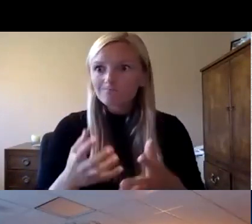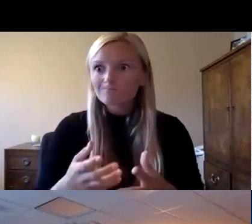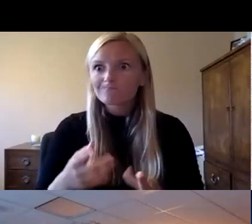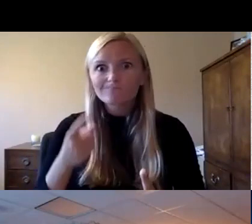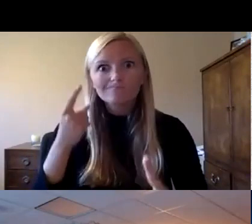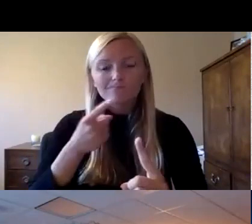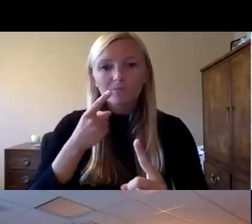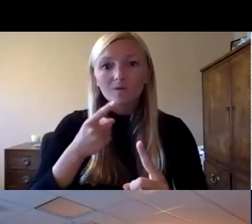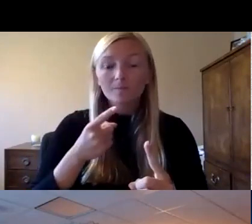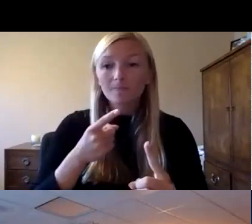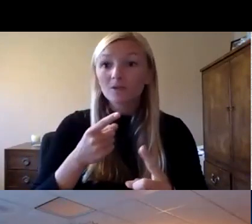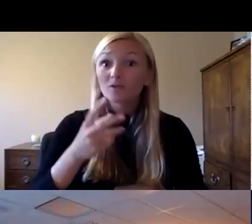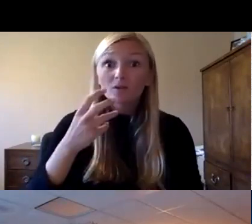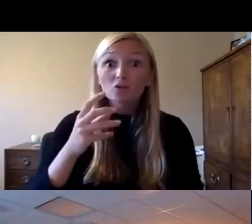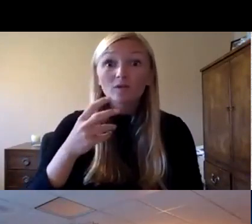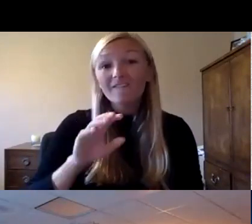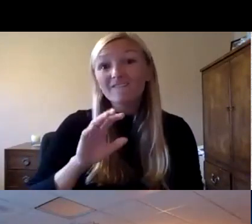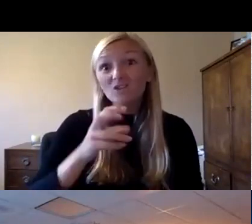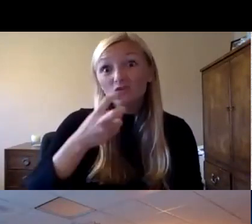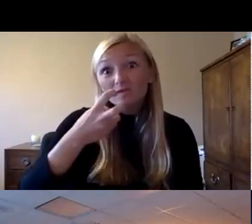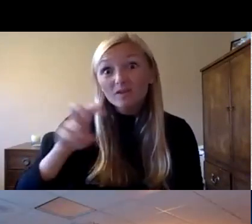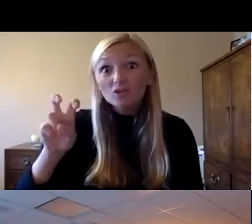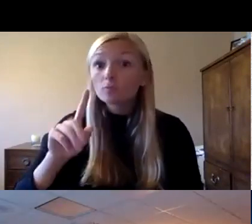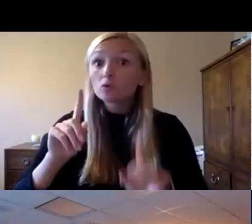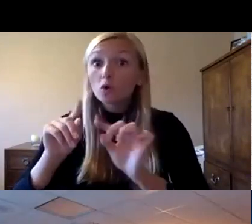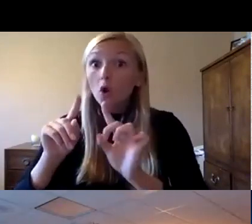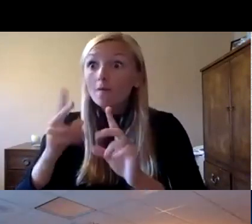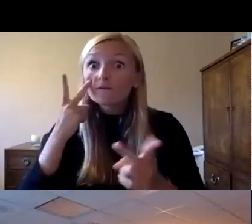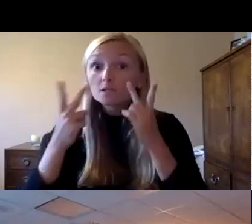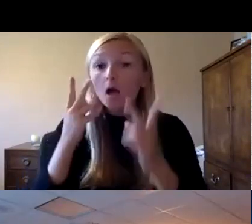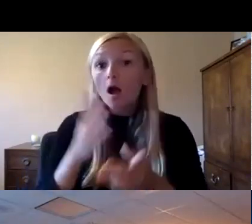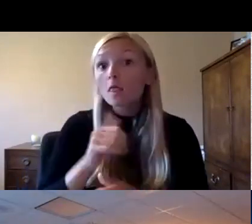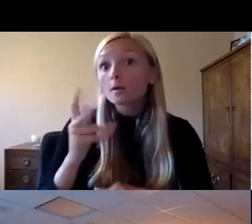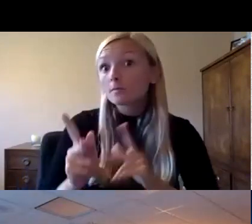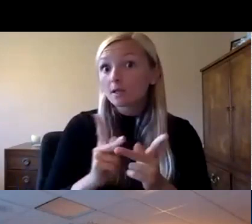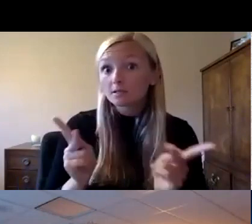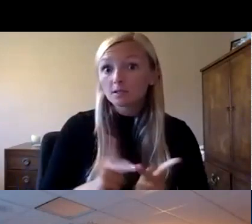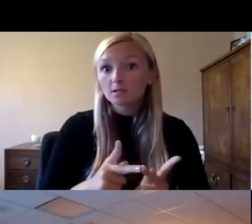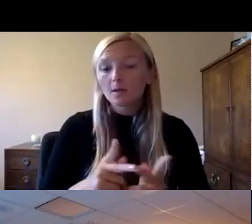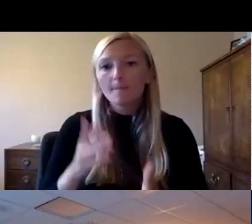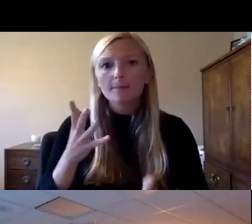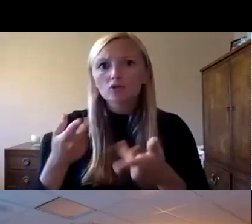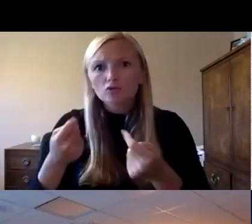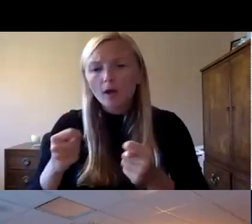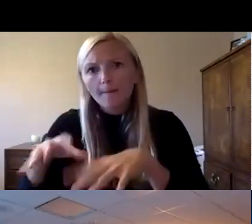field trips have always existed but we can start to really look at occupying other types of spaces and developing partnerships uh